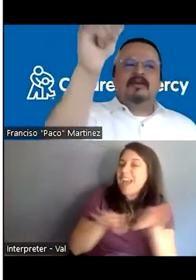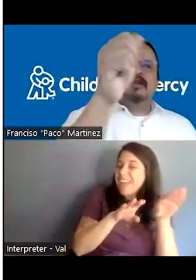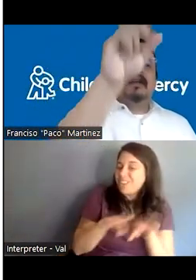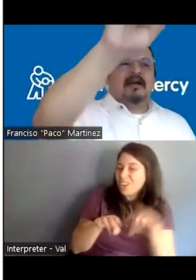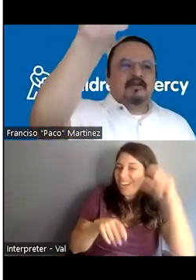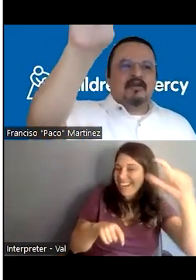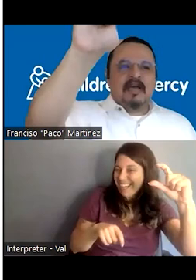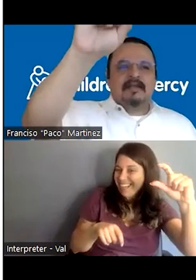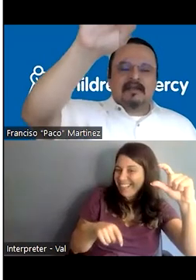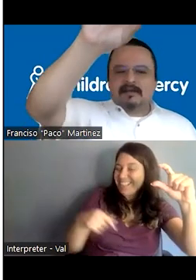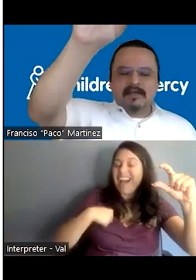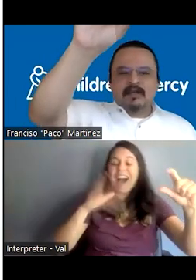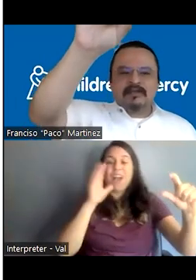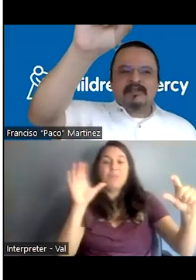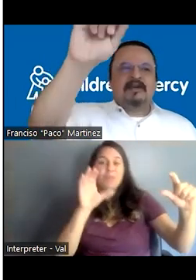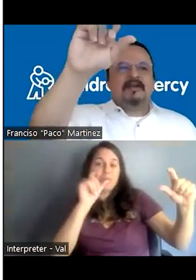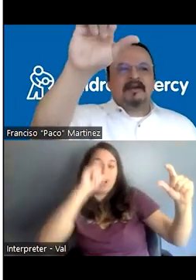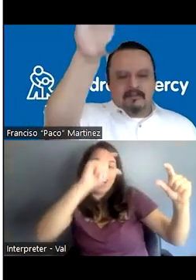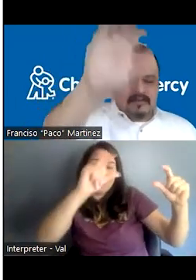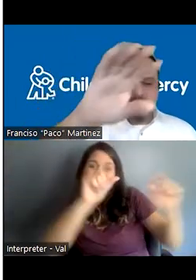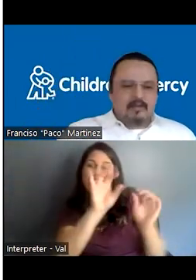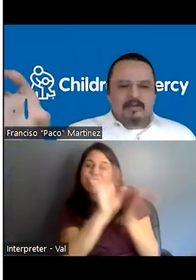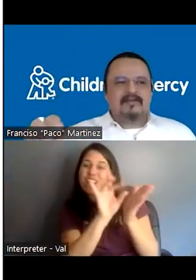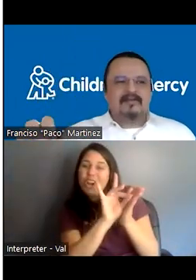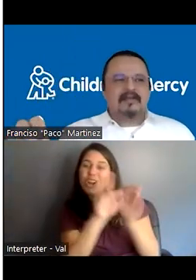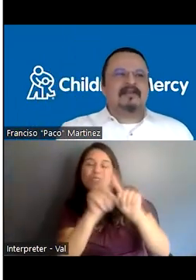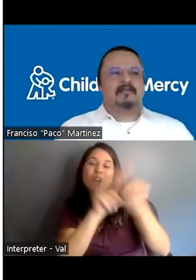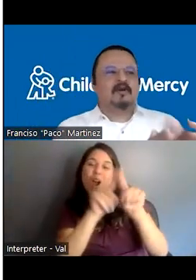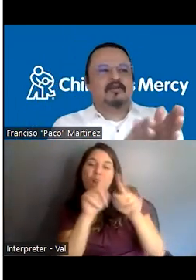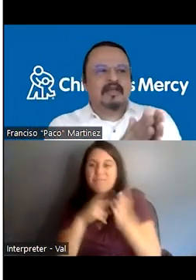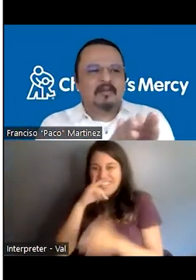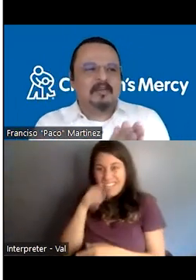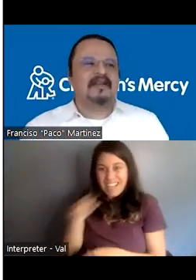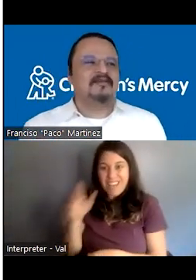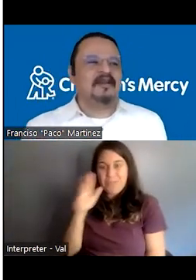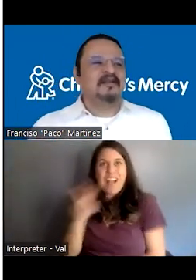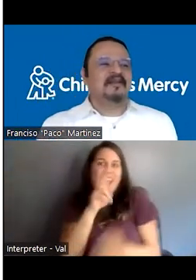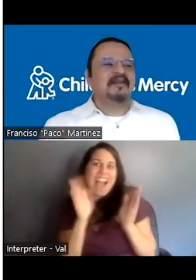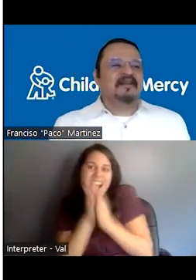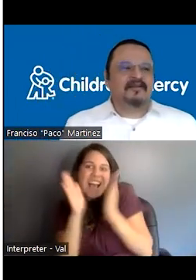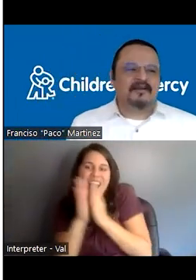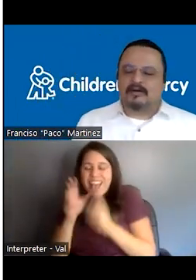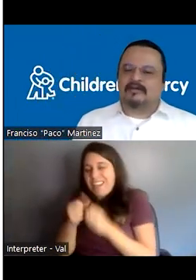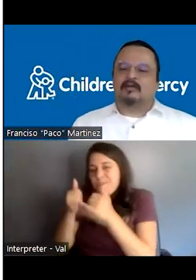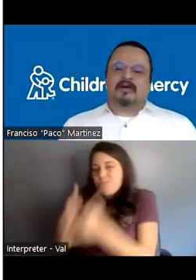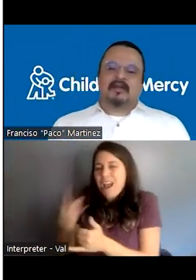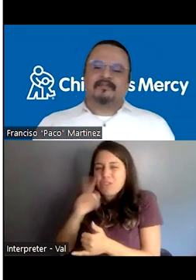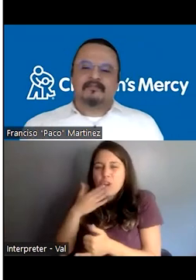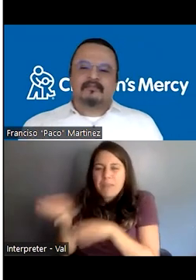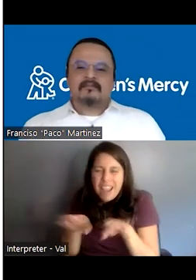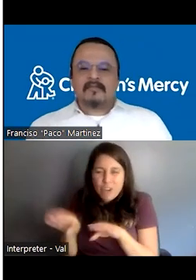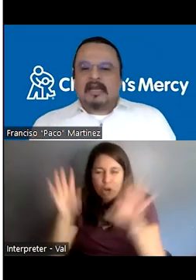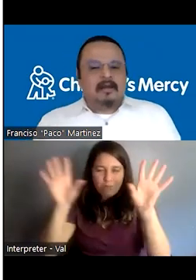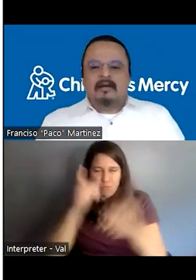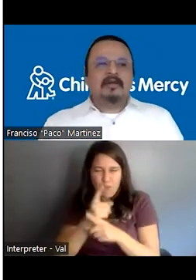behavior. I'm going to have like a little sticker there when they complete the stickers. I'm going to give them a prize, right. Or, or a reward.